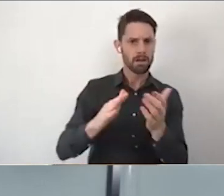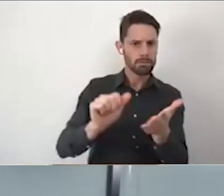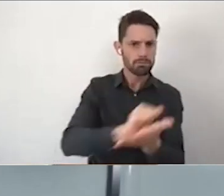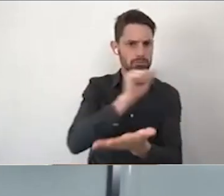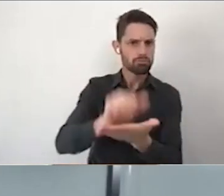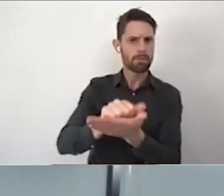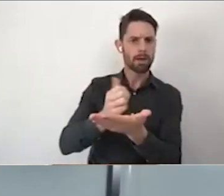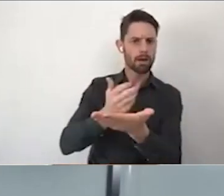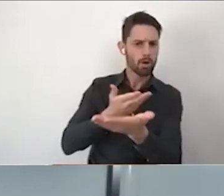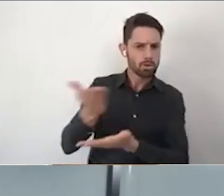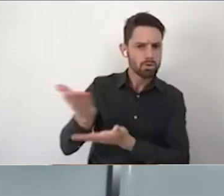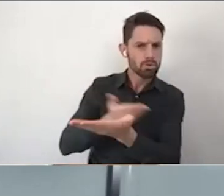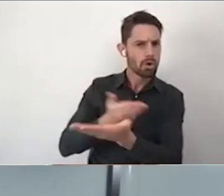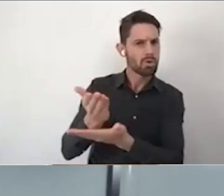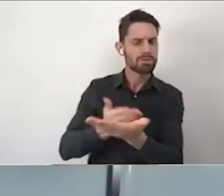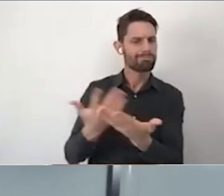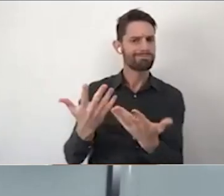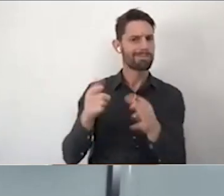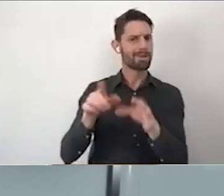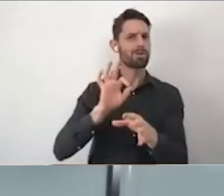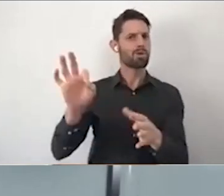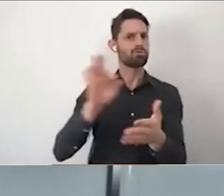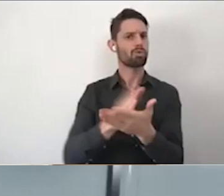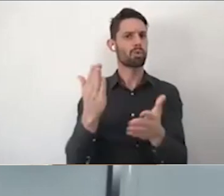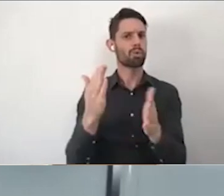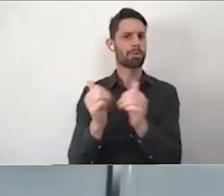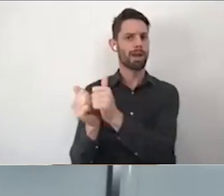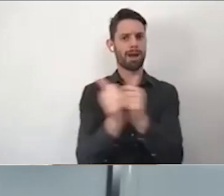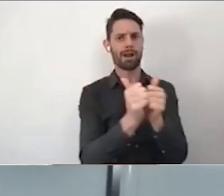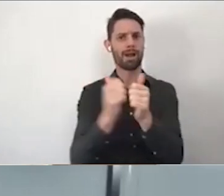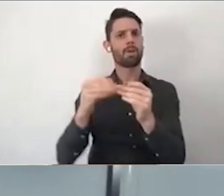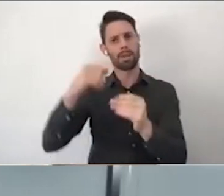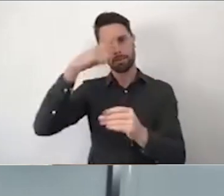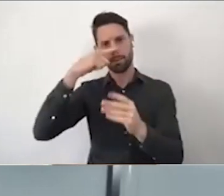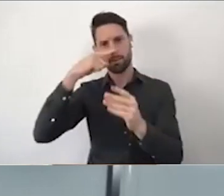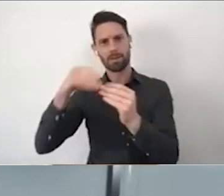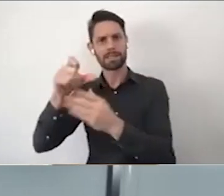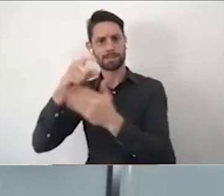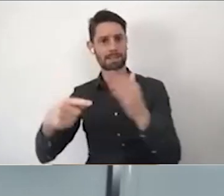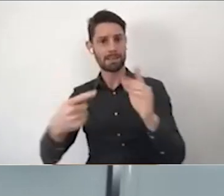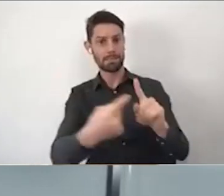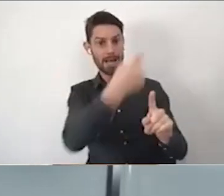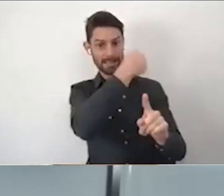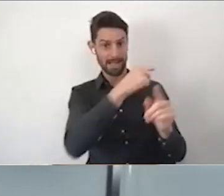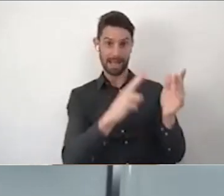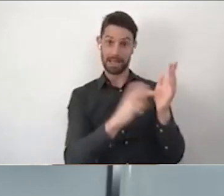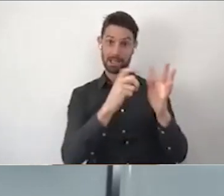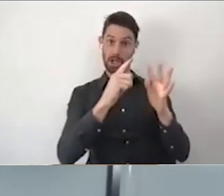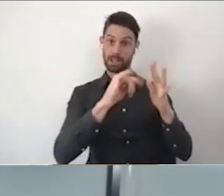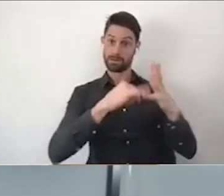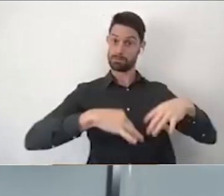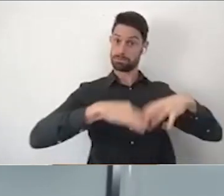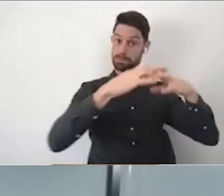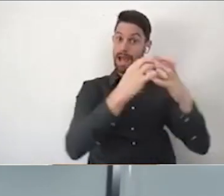genuine partnership with people with disability on which the NDIS has been built. So, just in terms of housekeeping,